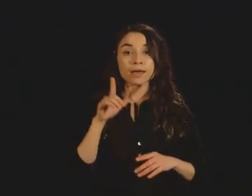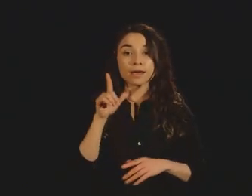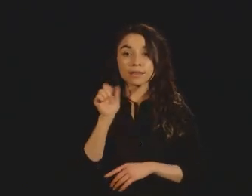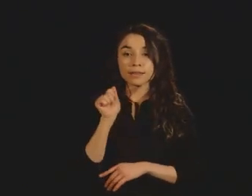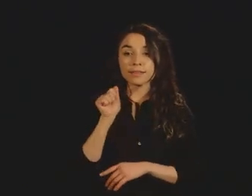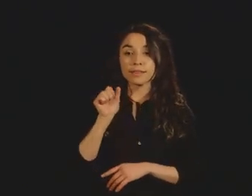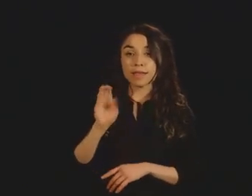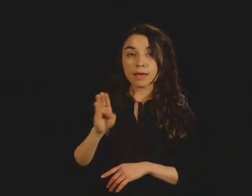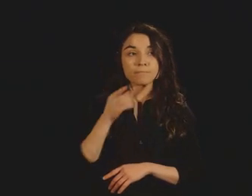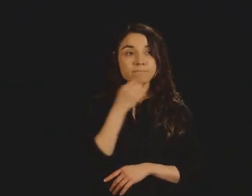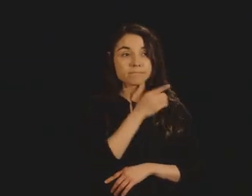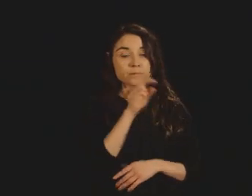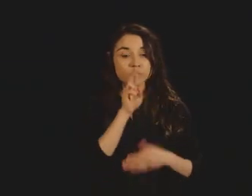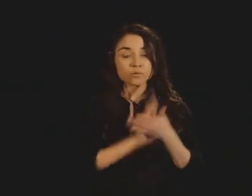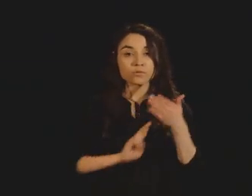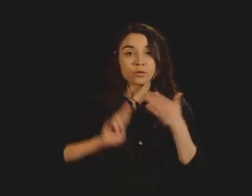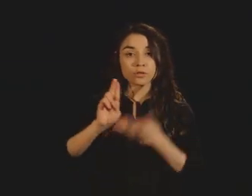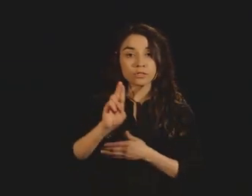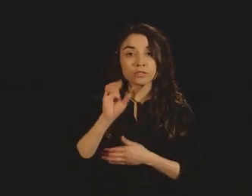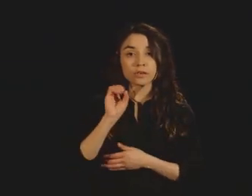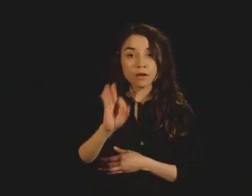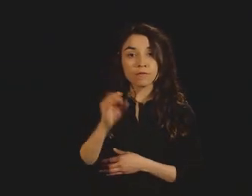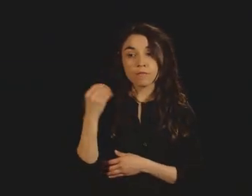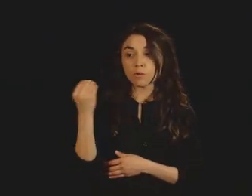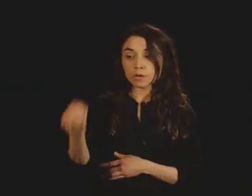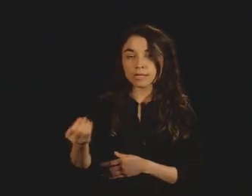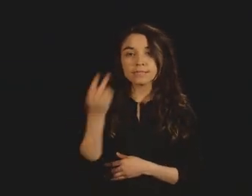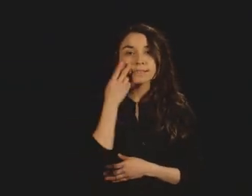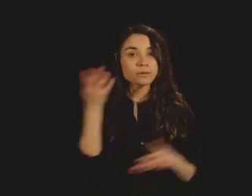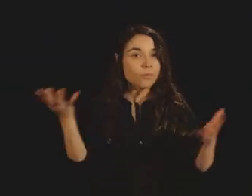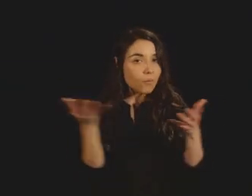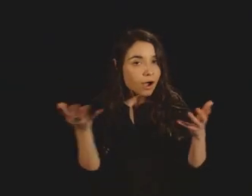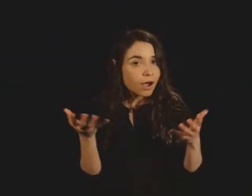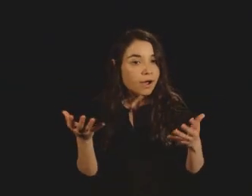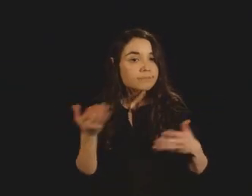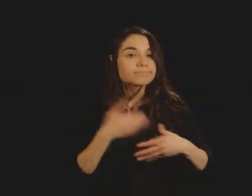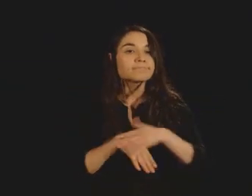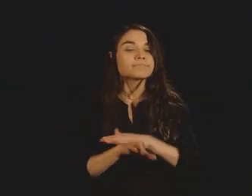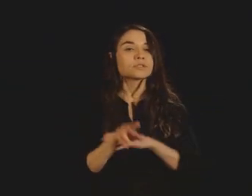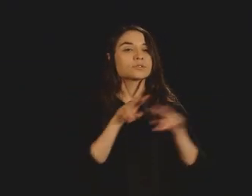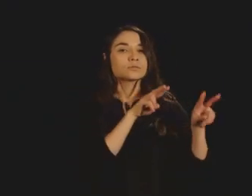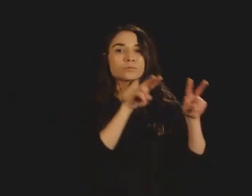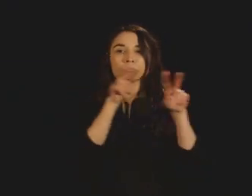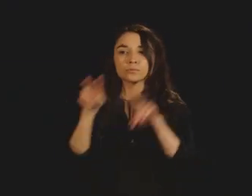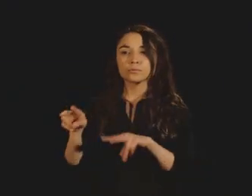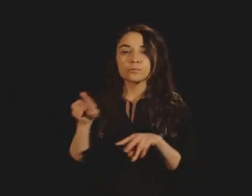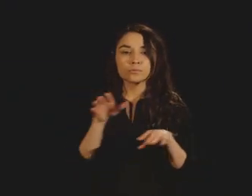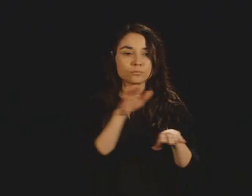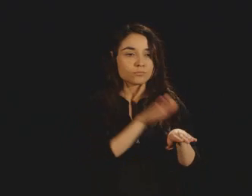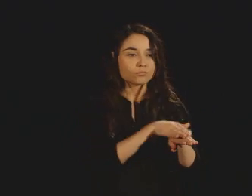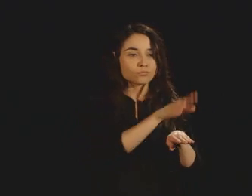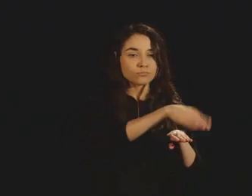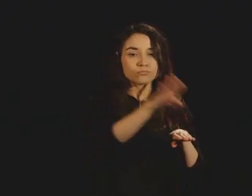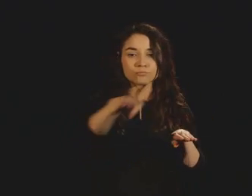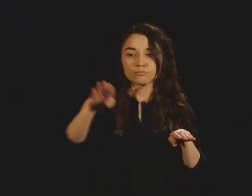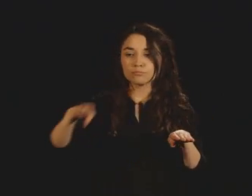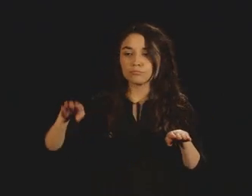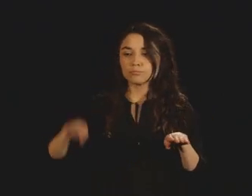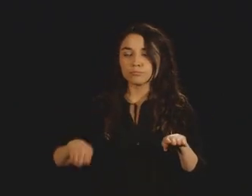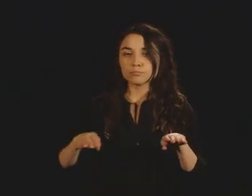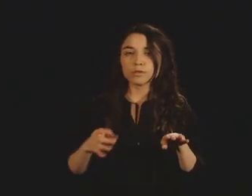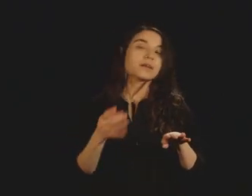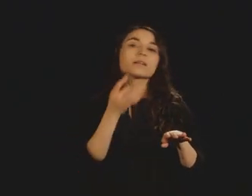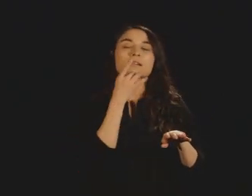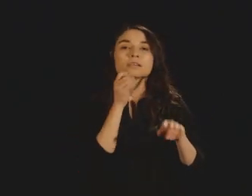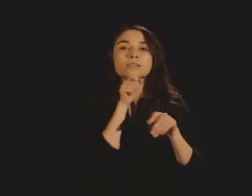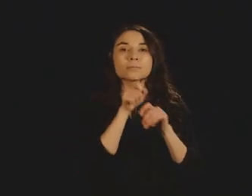tables of big laser systems. And then you would see a lot of little optics that my graduate students are carefully aligning perfectly